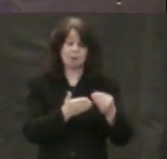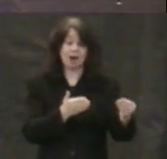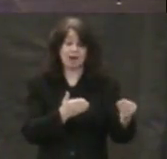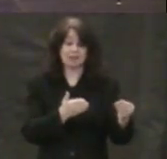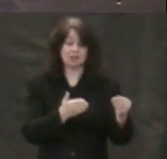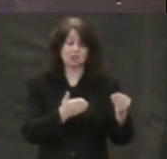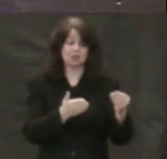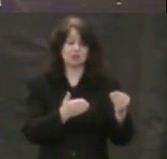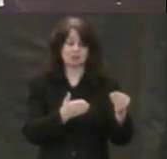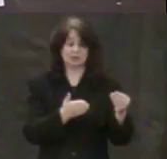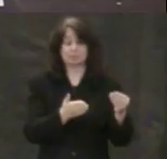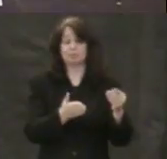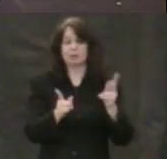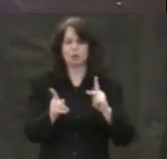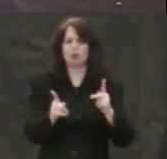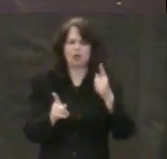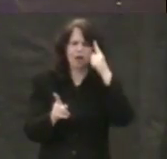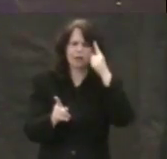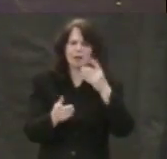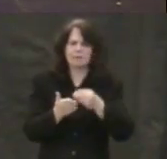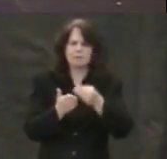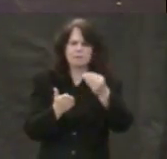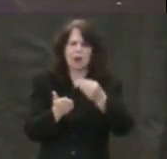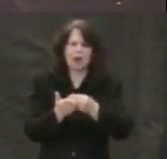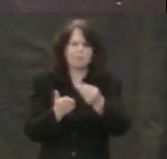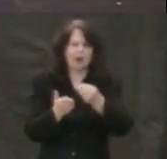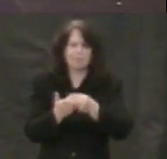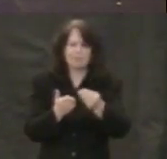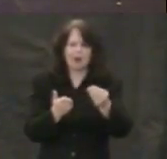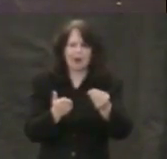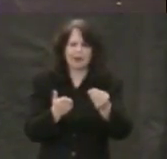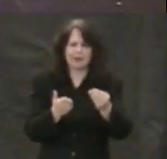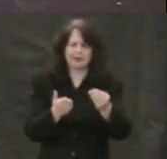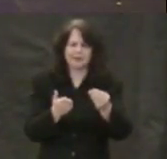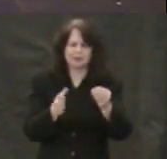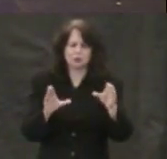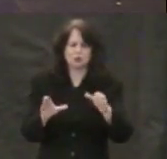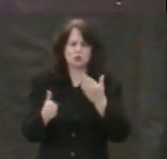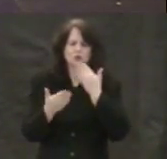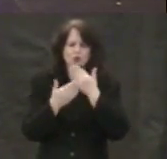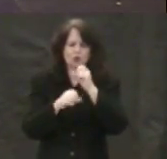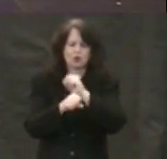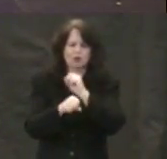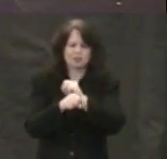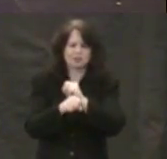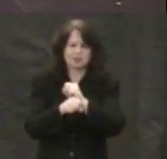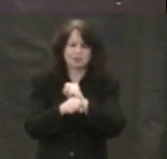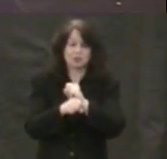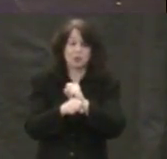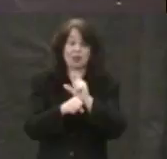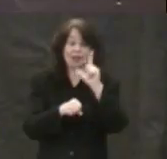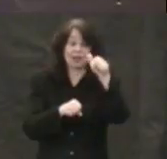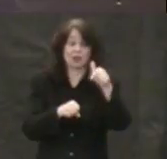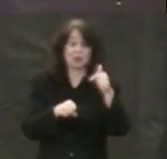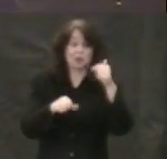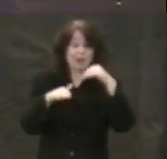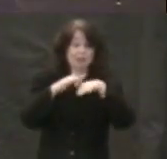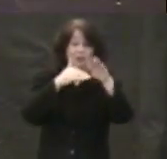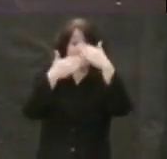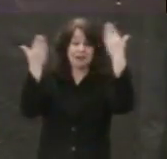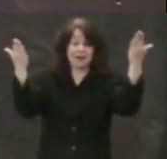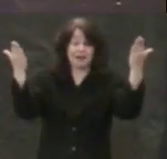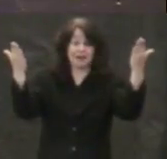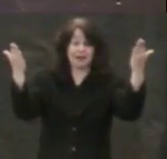mercilessly sold so that they could earn money to build the great St. Peter's Basilica in Rome.